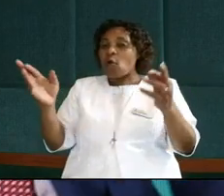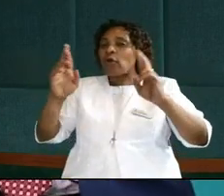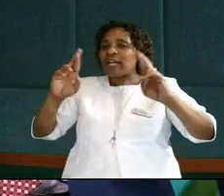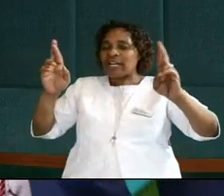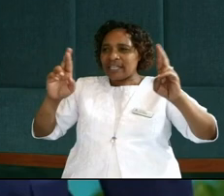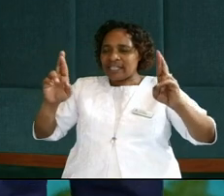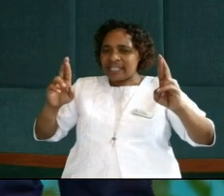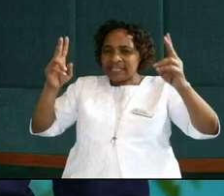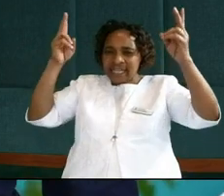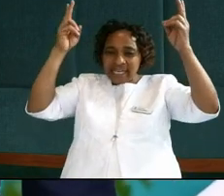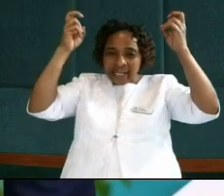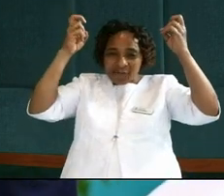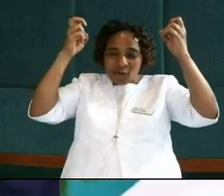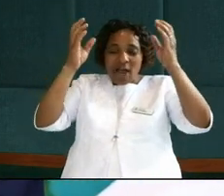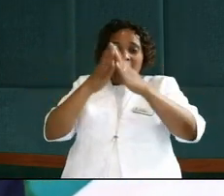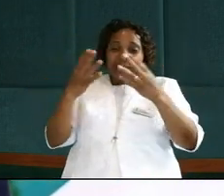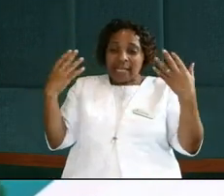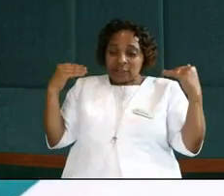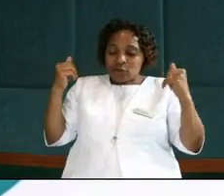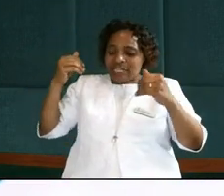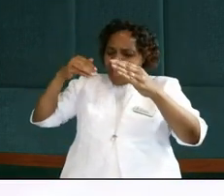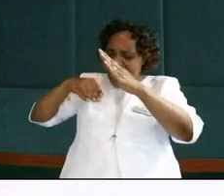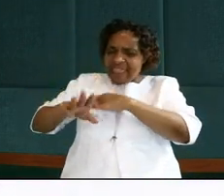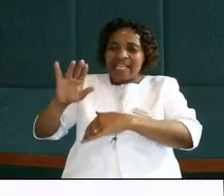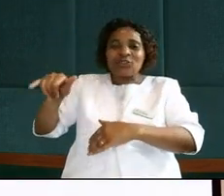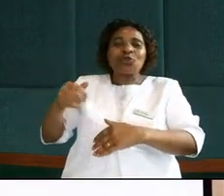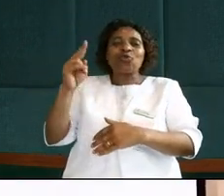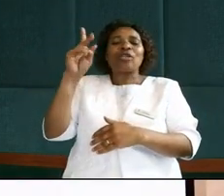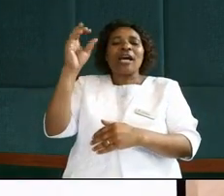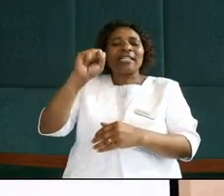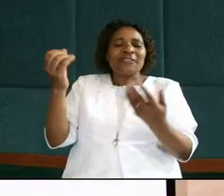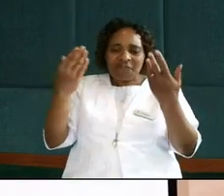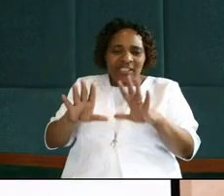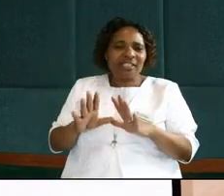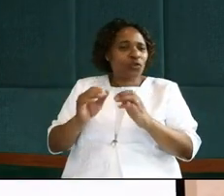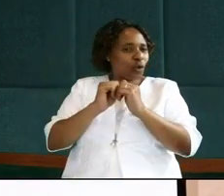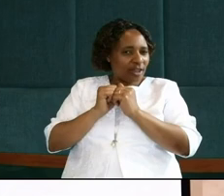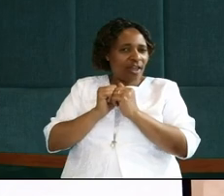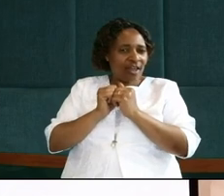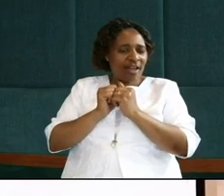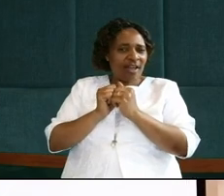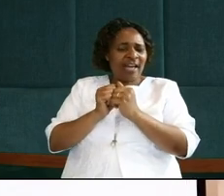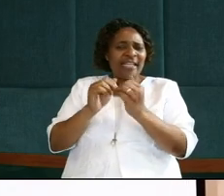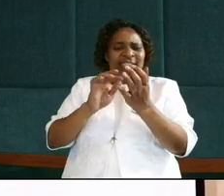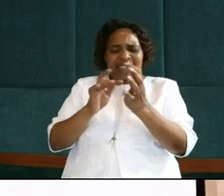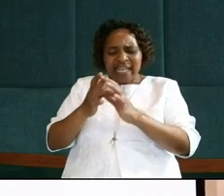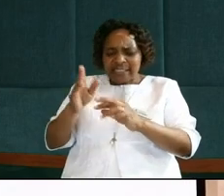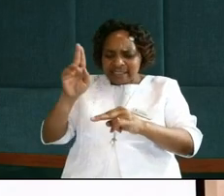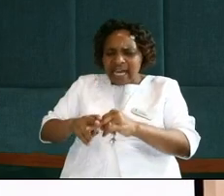sat and entered into Judas' heart. Are you with me? As Jesus is stooping down to